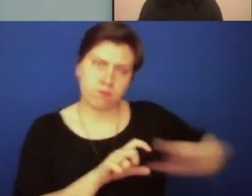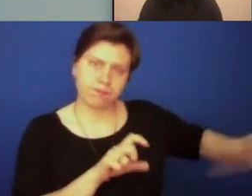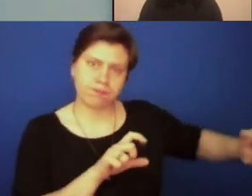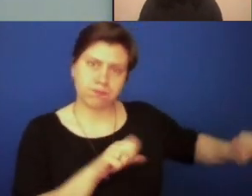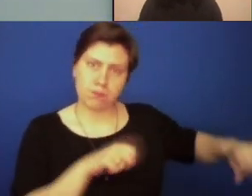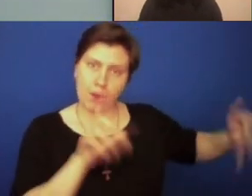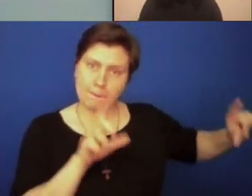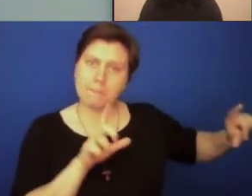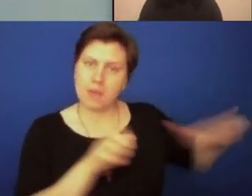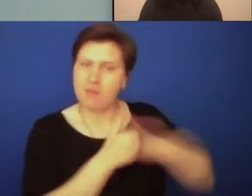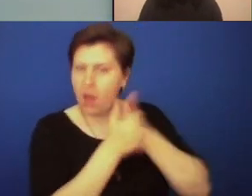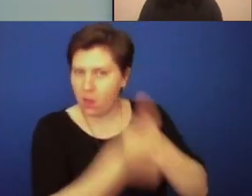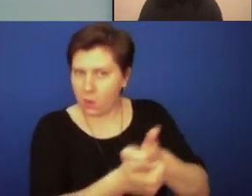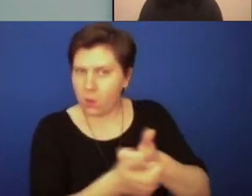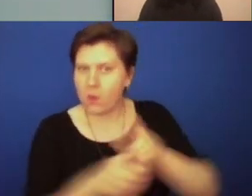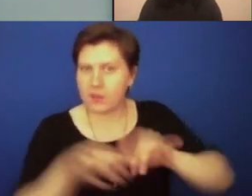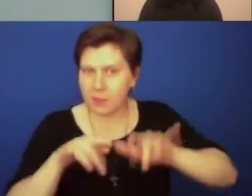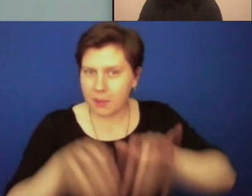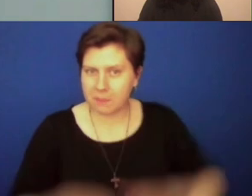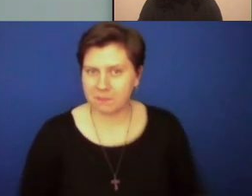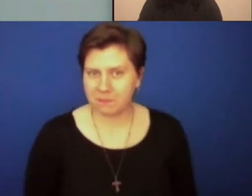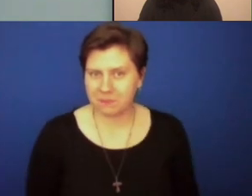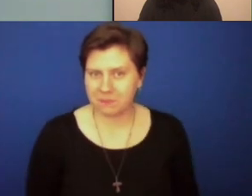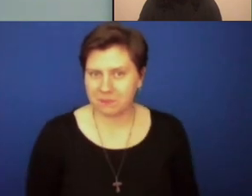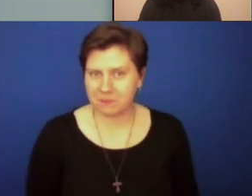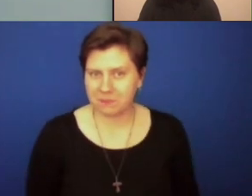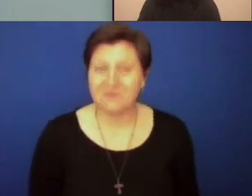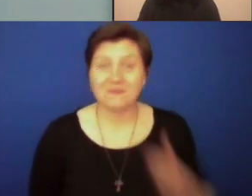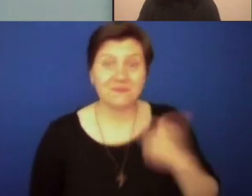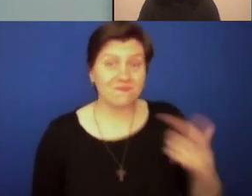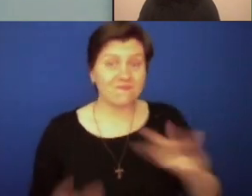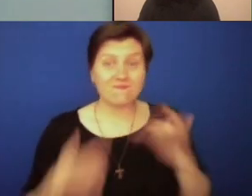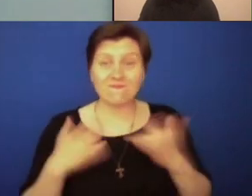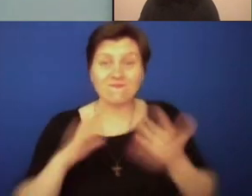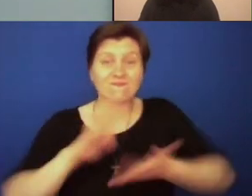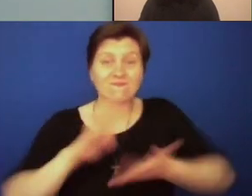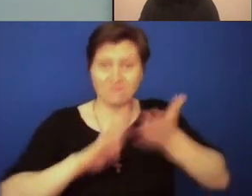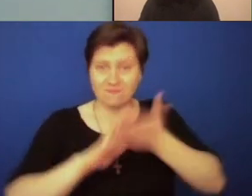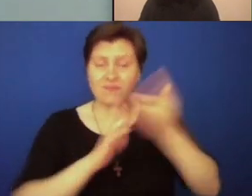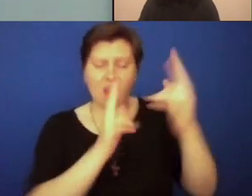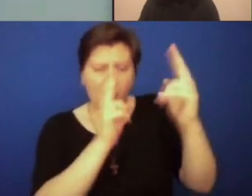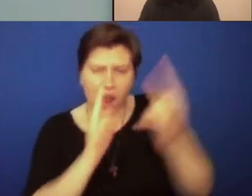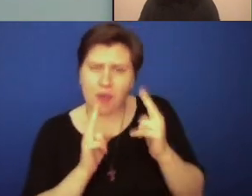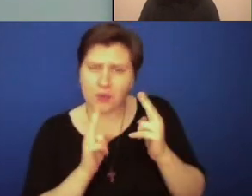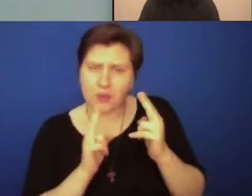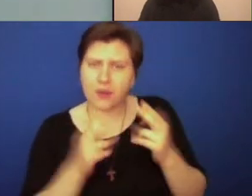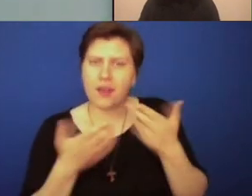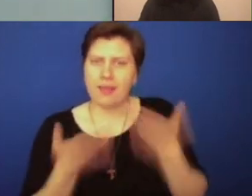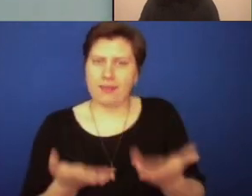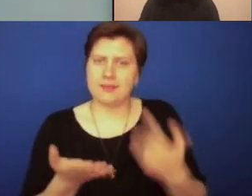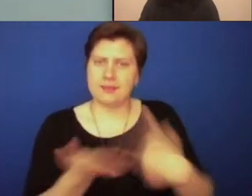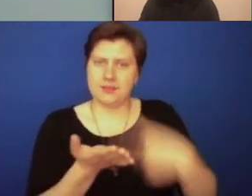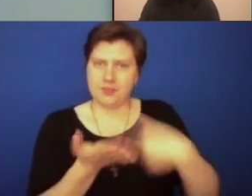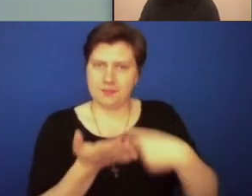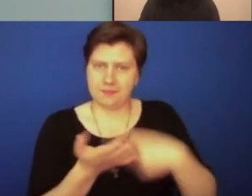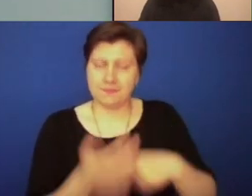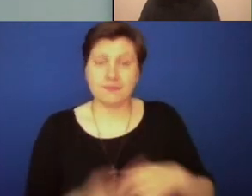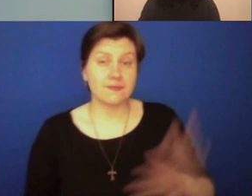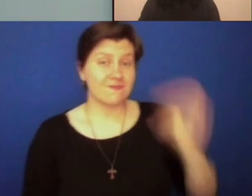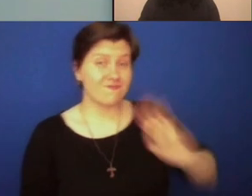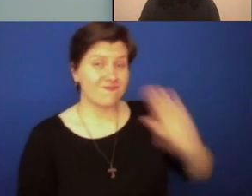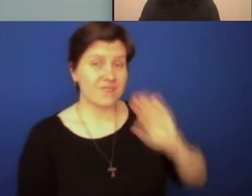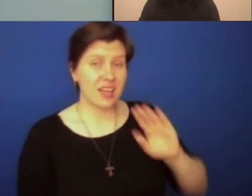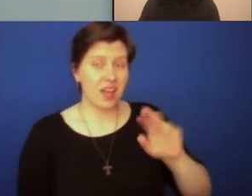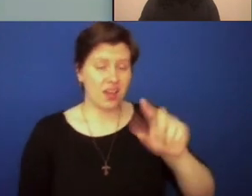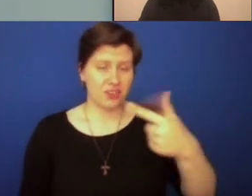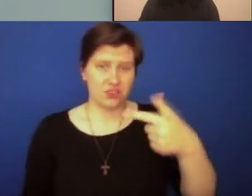I'm honored to be moderating tonight's panel on religion and race, the future of anti-racism in the Catholic Church. The killings of George Floyd and